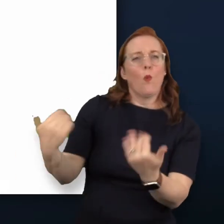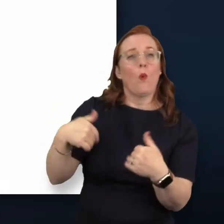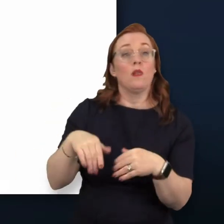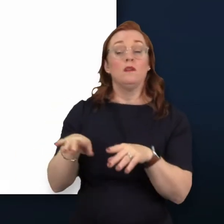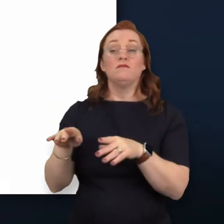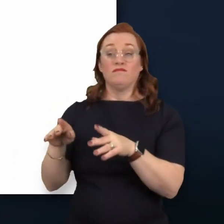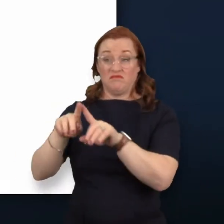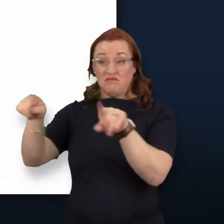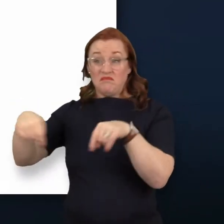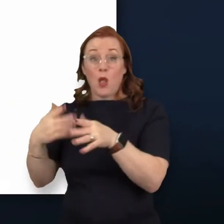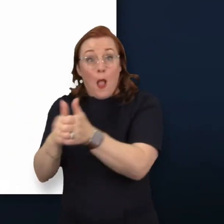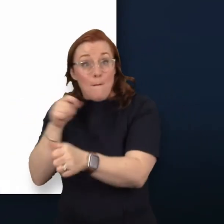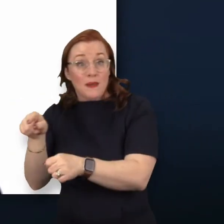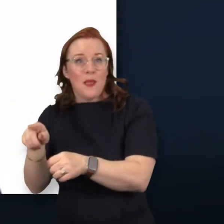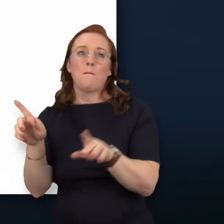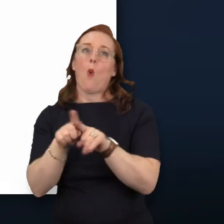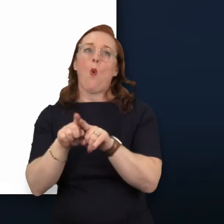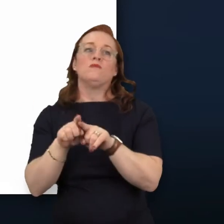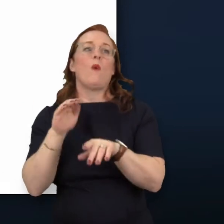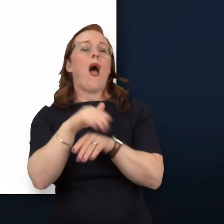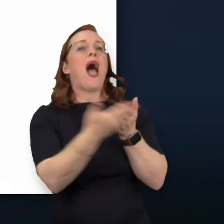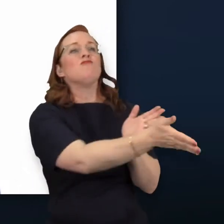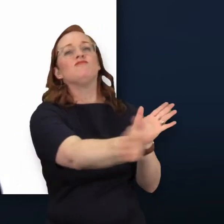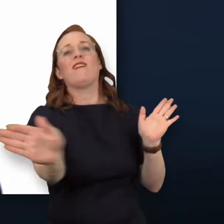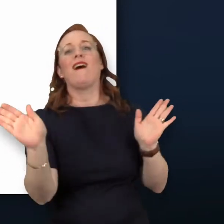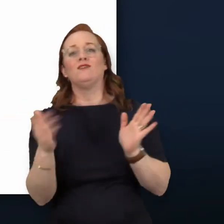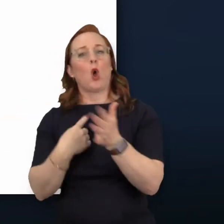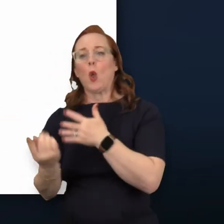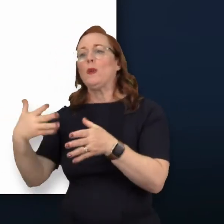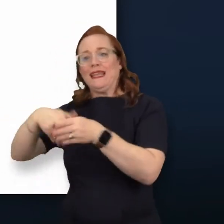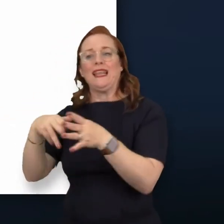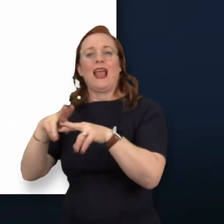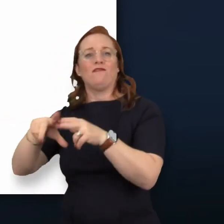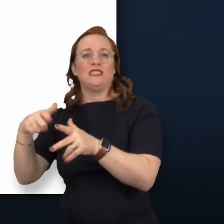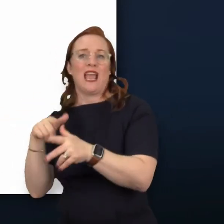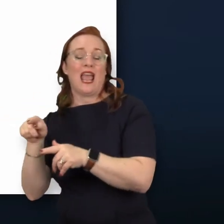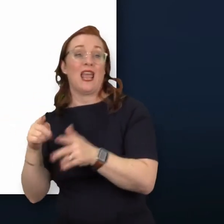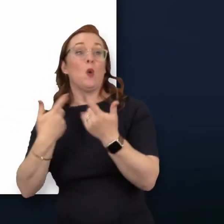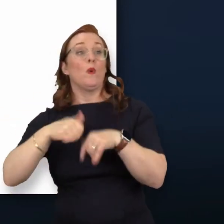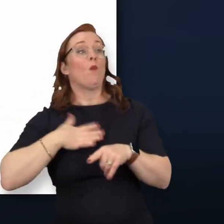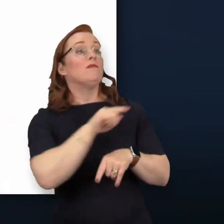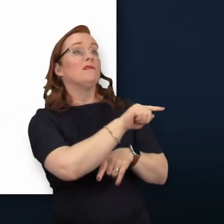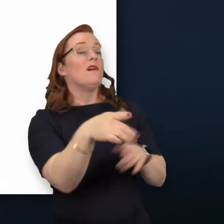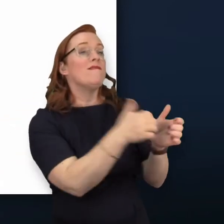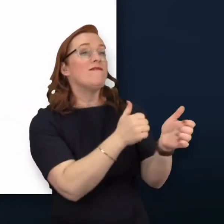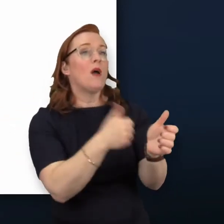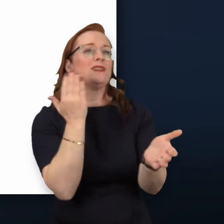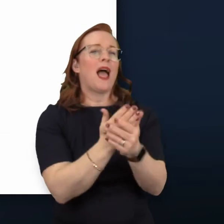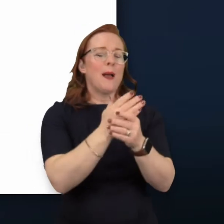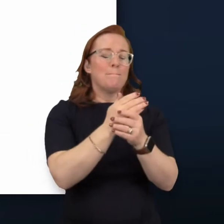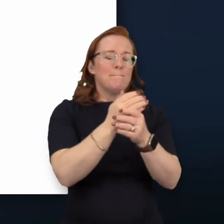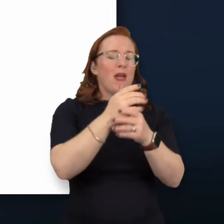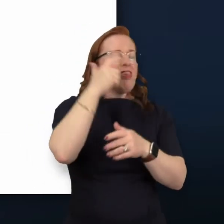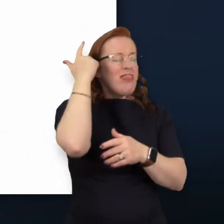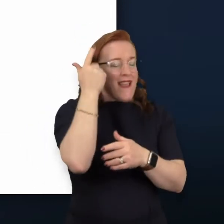also extends beyond our four walls or our virtual four walls. We want firms to think about neurodiversity when they